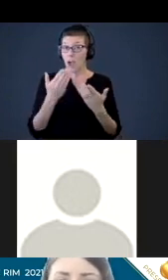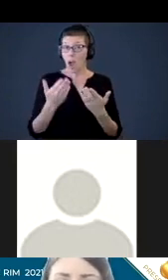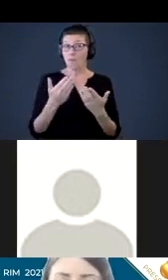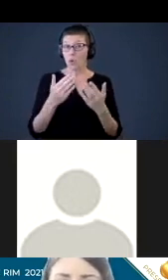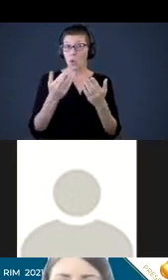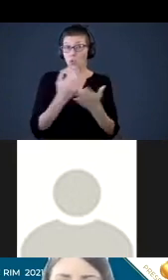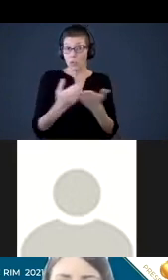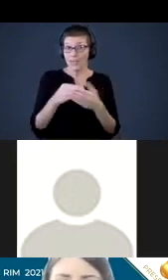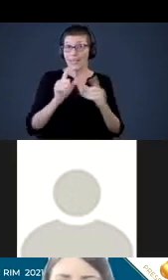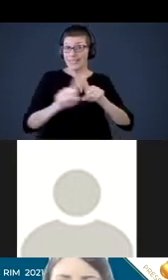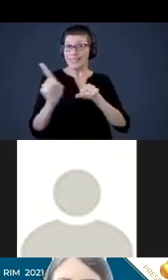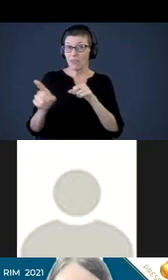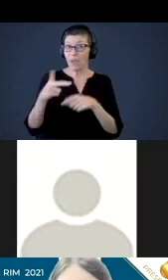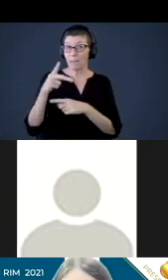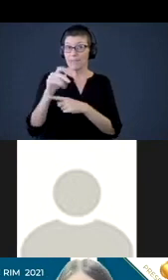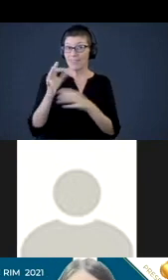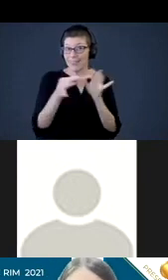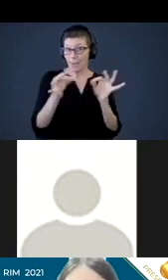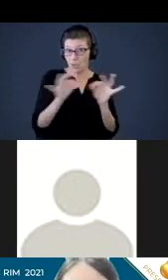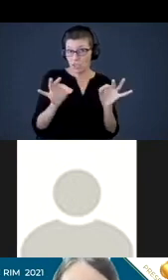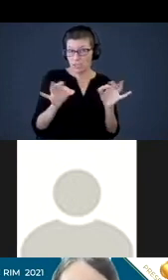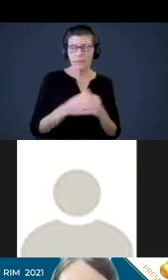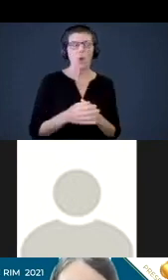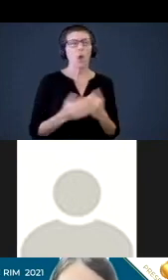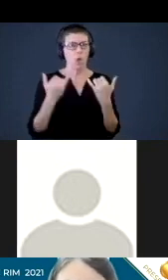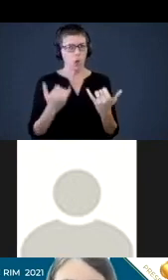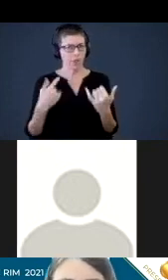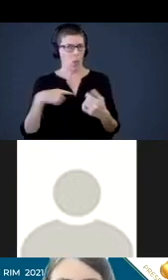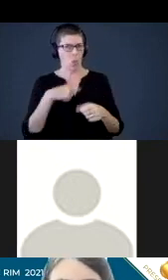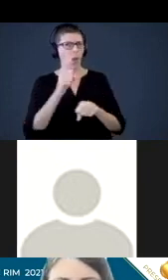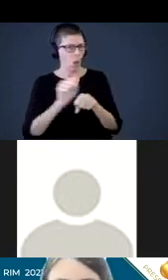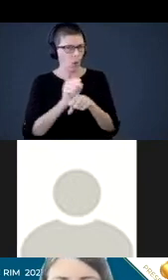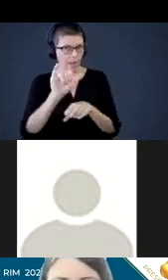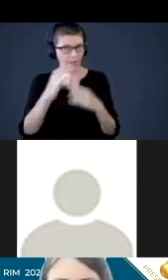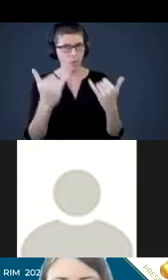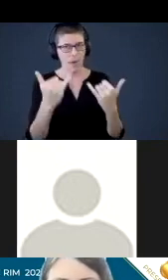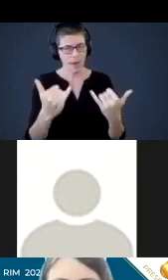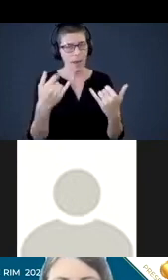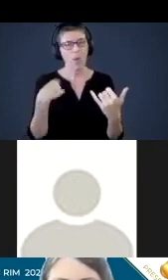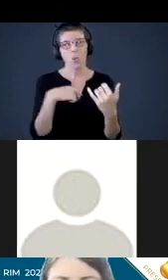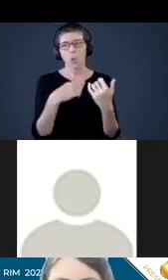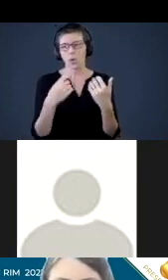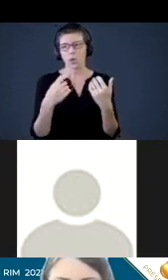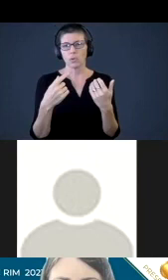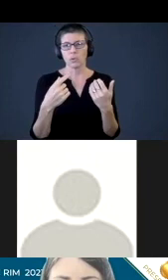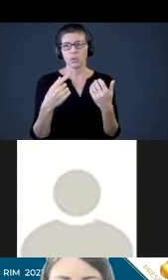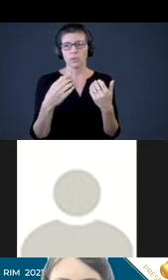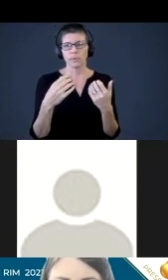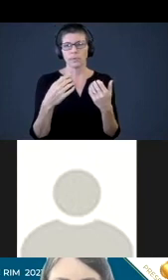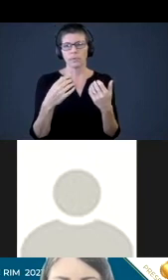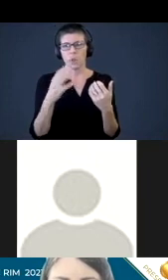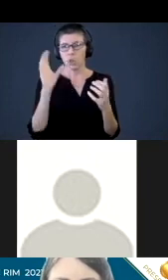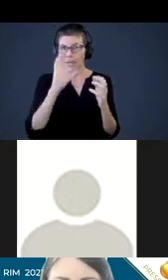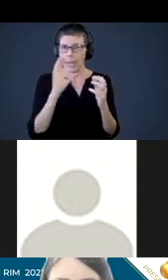And currently we are working on that right now. We are looking at getting the, you know, kind of